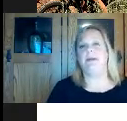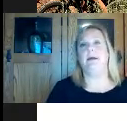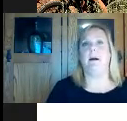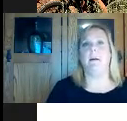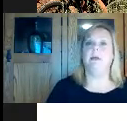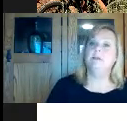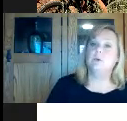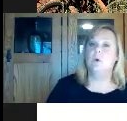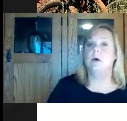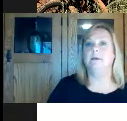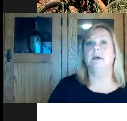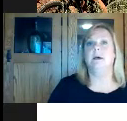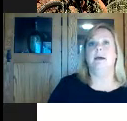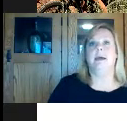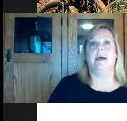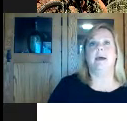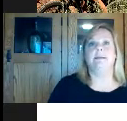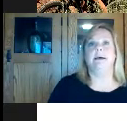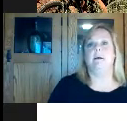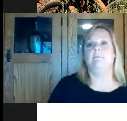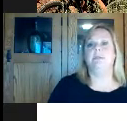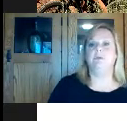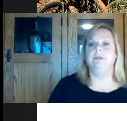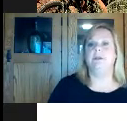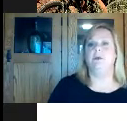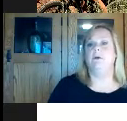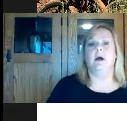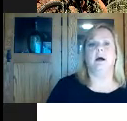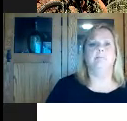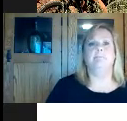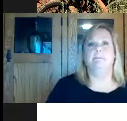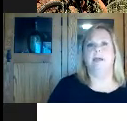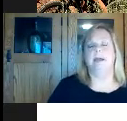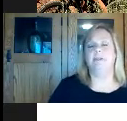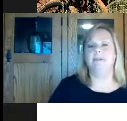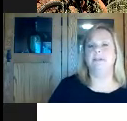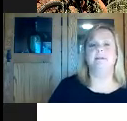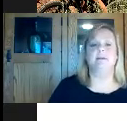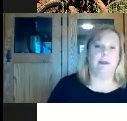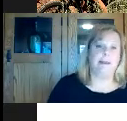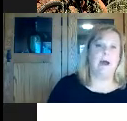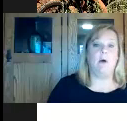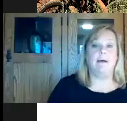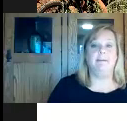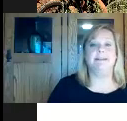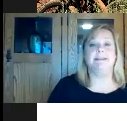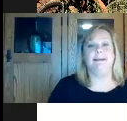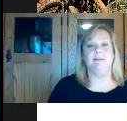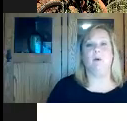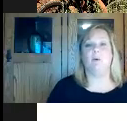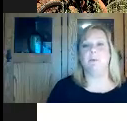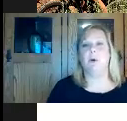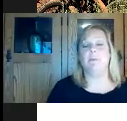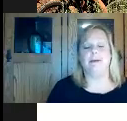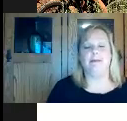community in schools and to senior agencies. Right now, obviously,